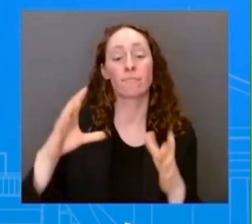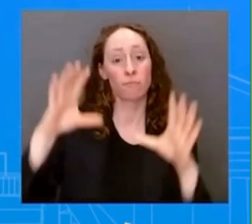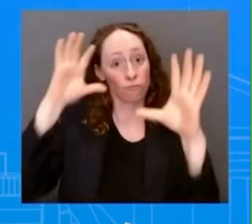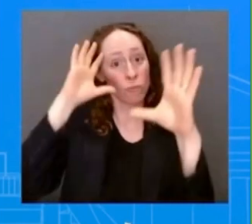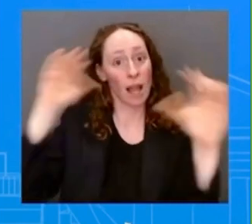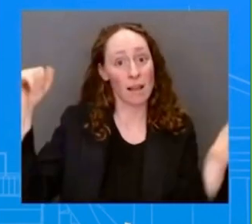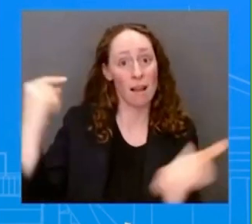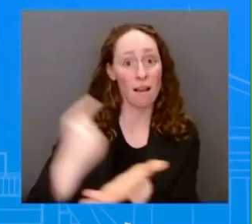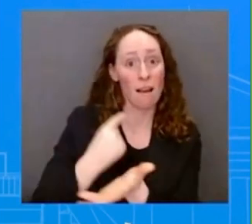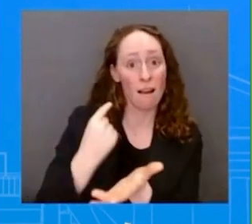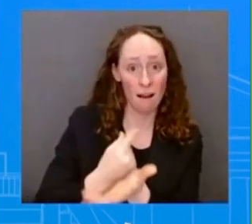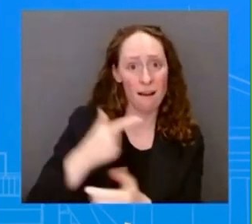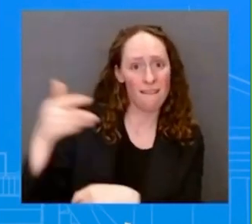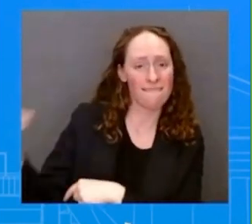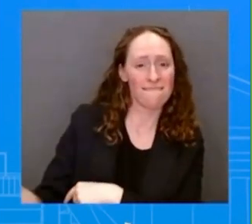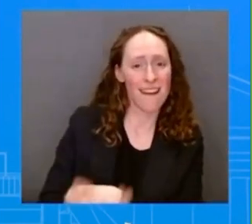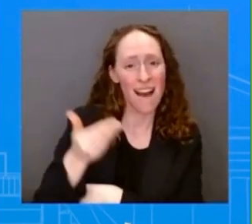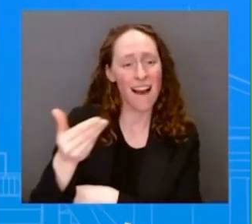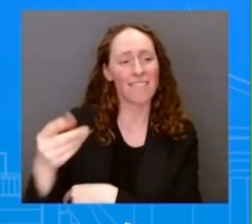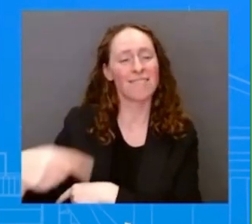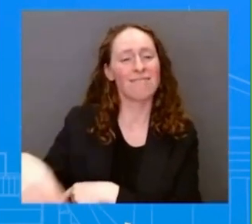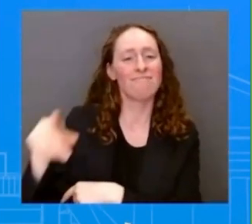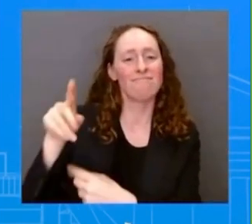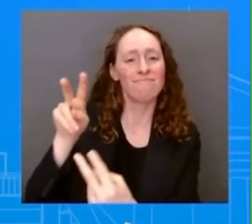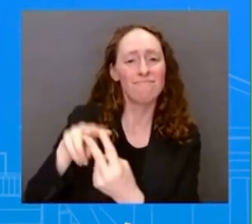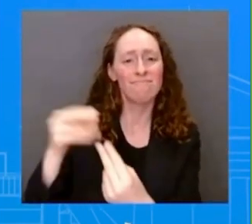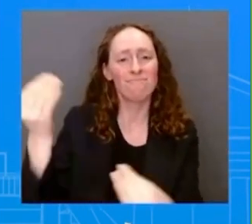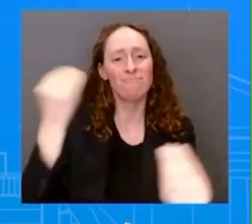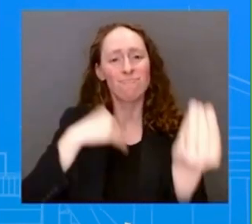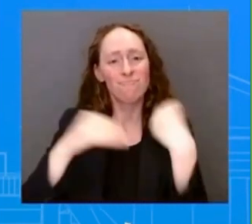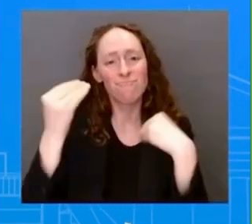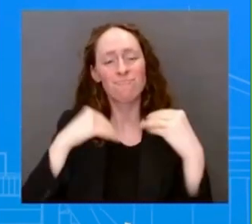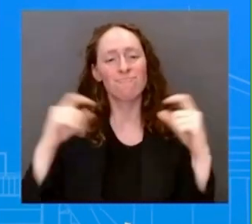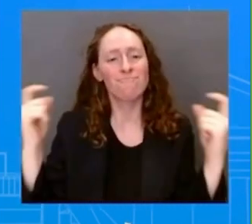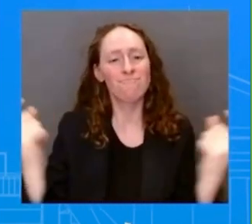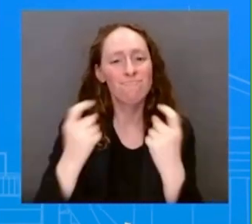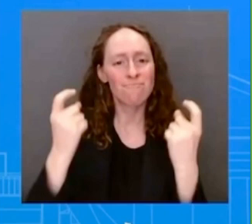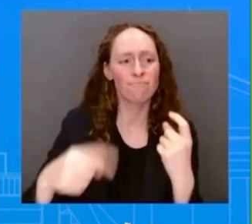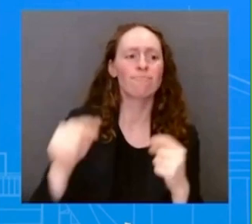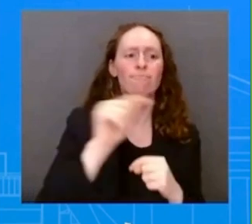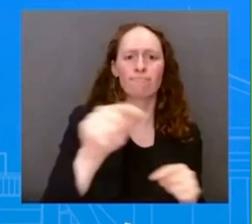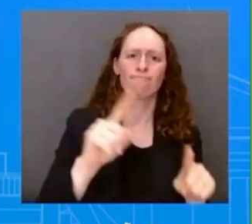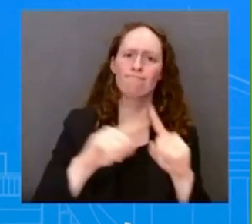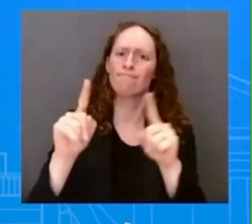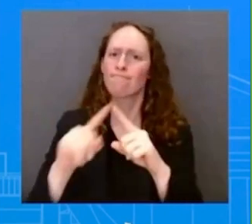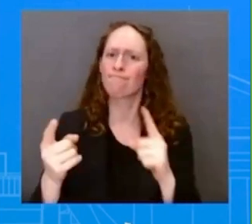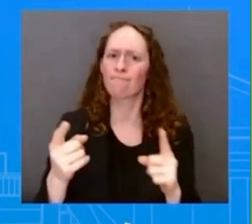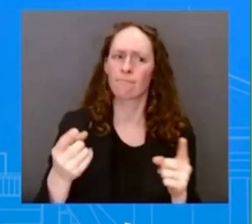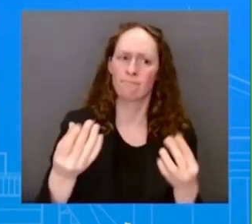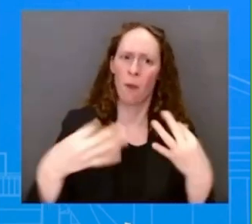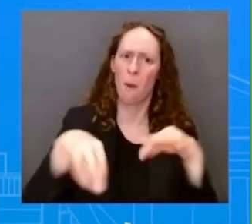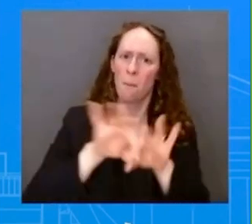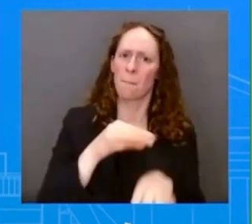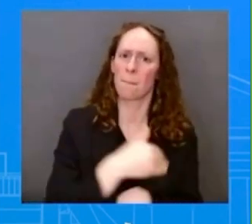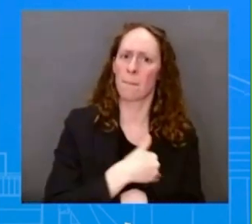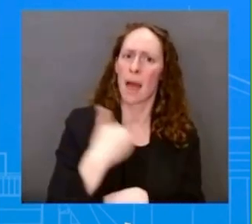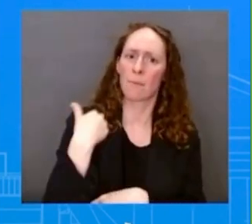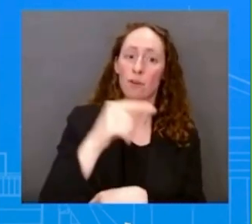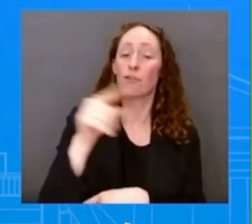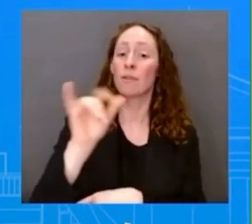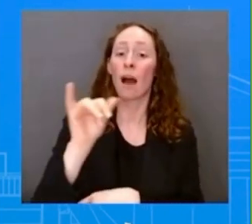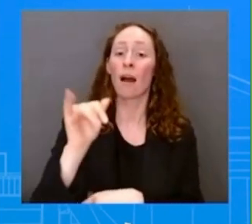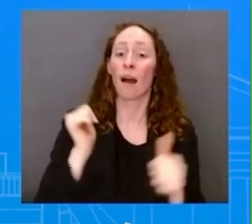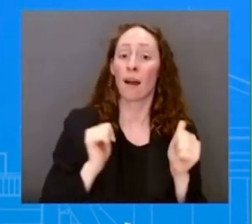prominent members of the African diaspora attended including actors, artists, academics, and activists in recognition of the long